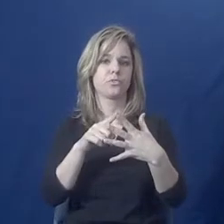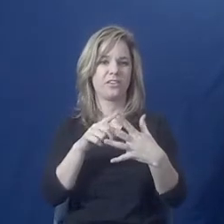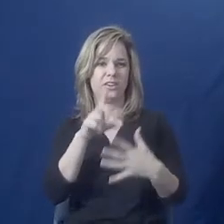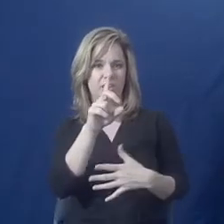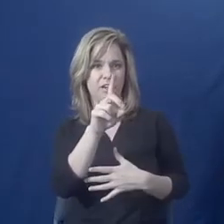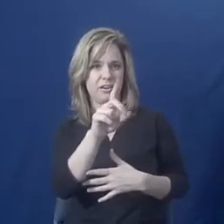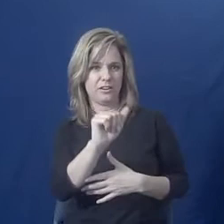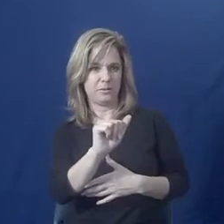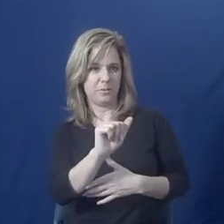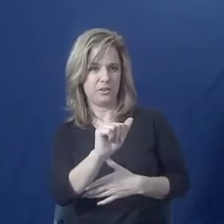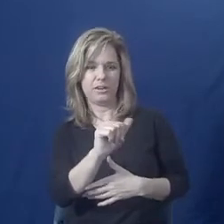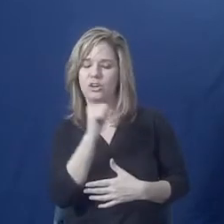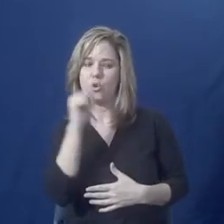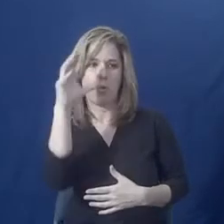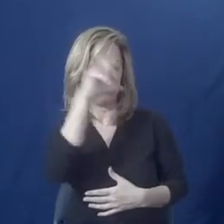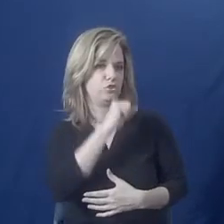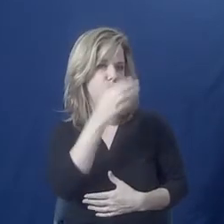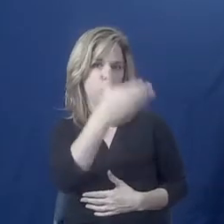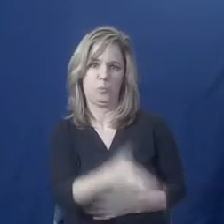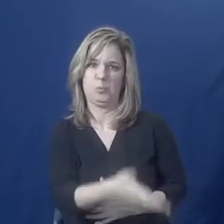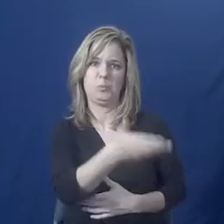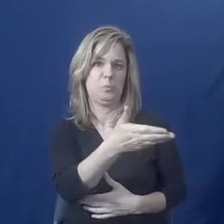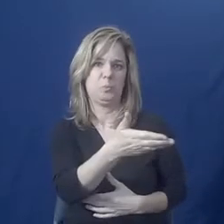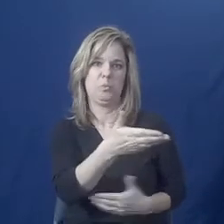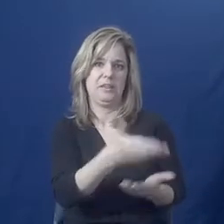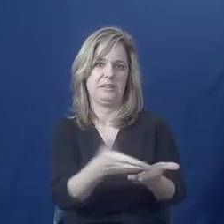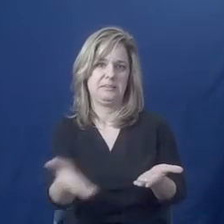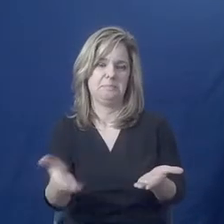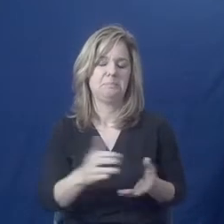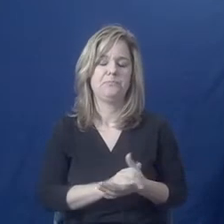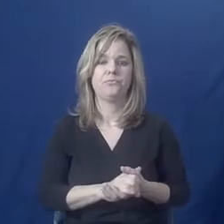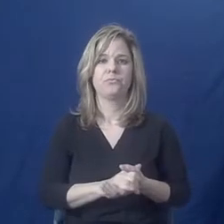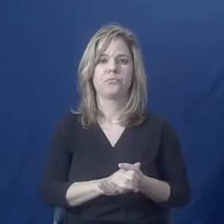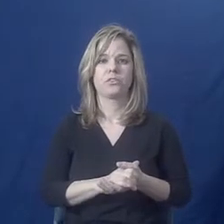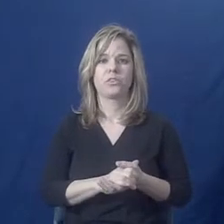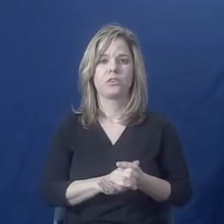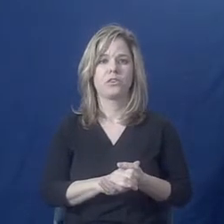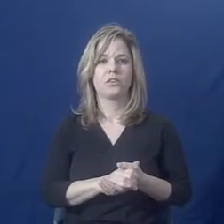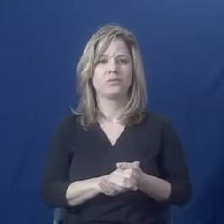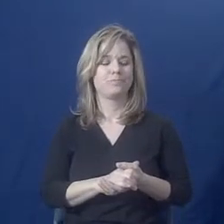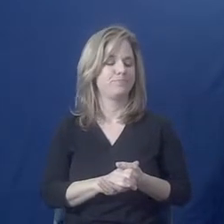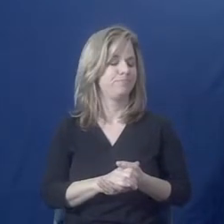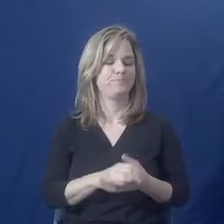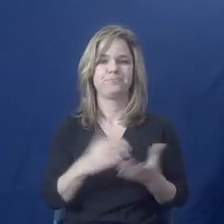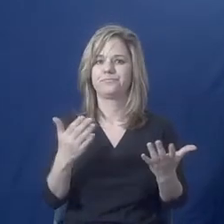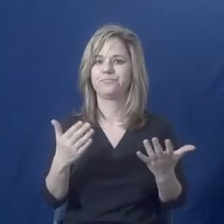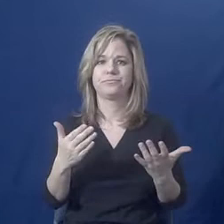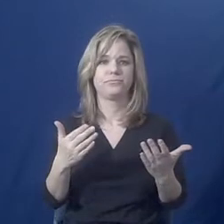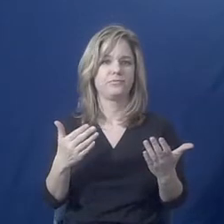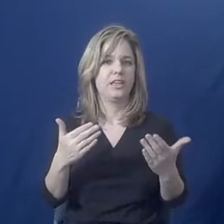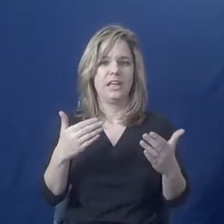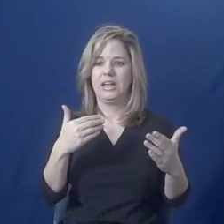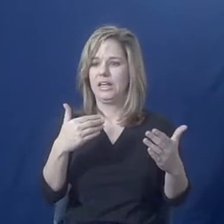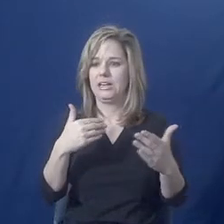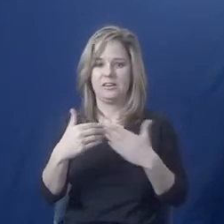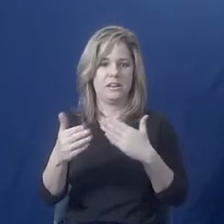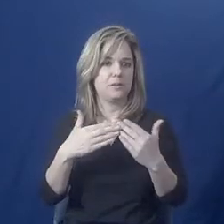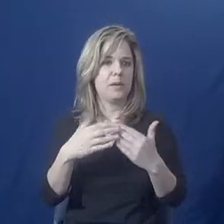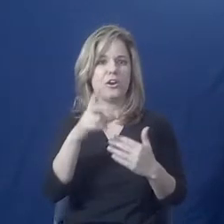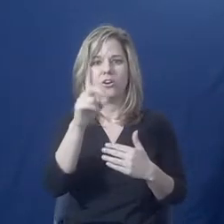people with disabilities. Even within disability categories,